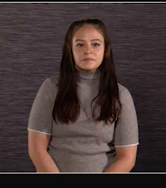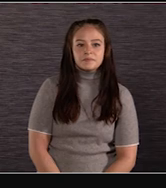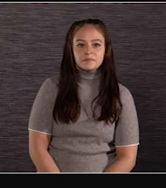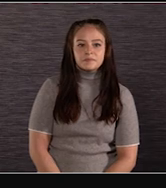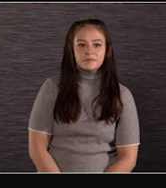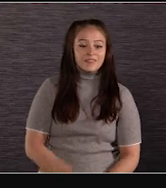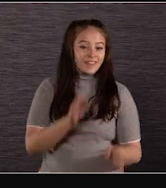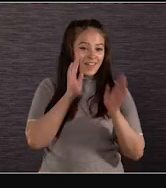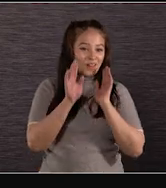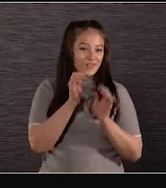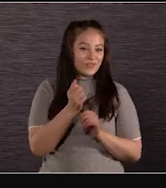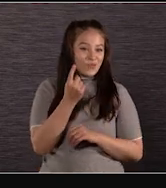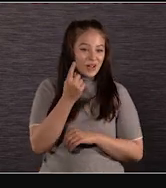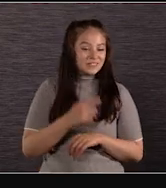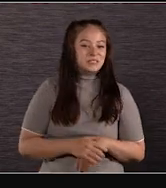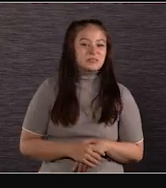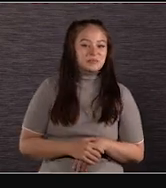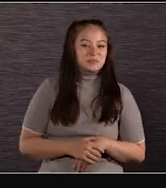Hi everybody.